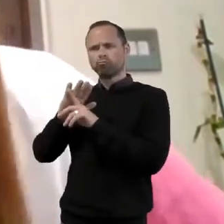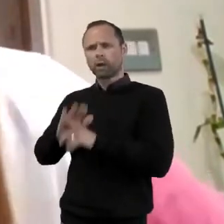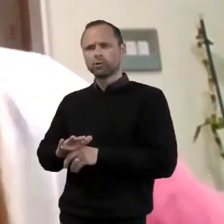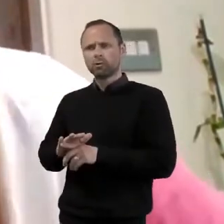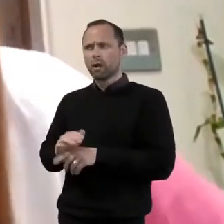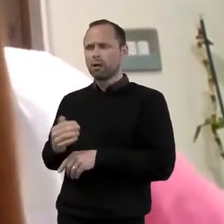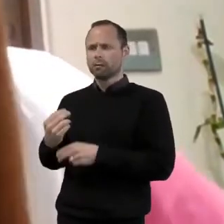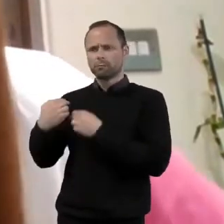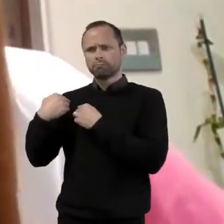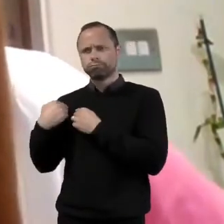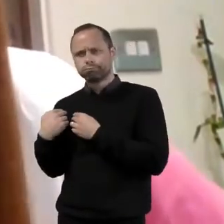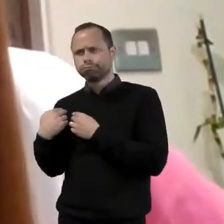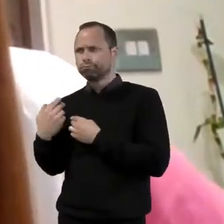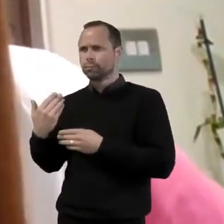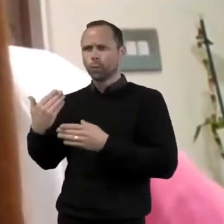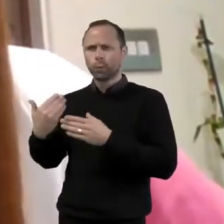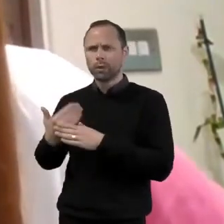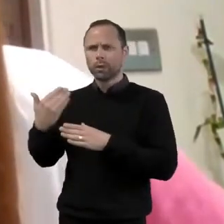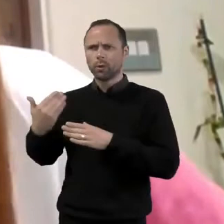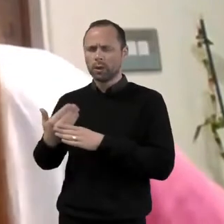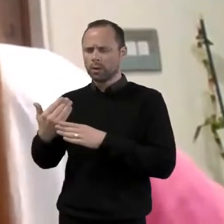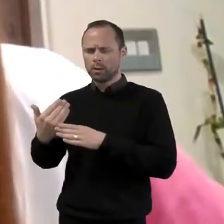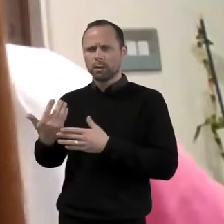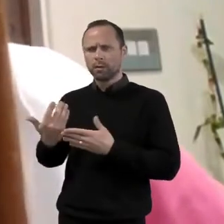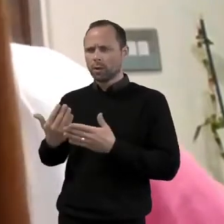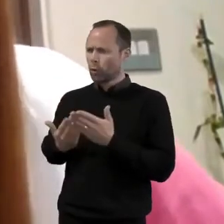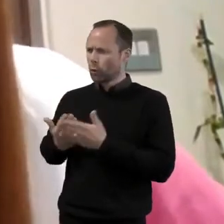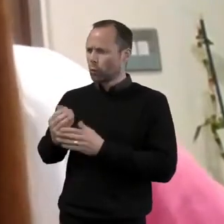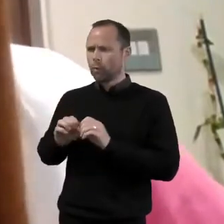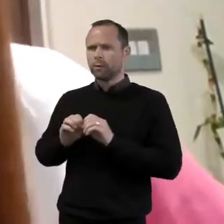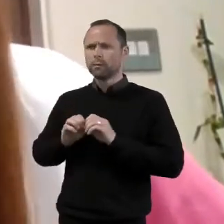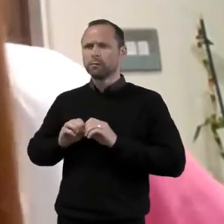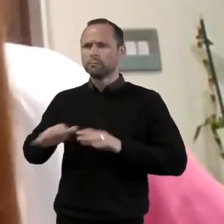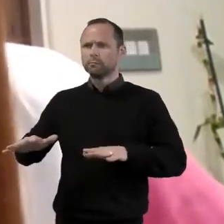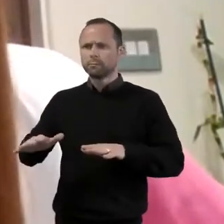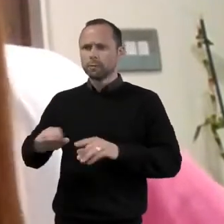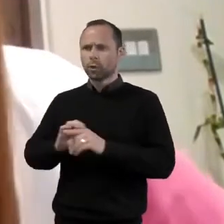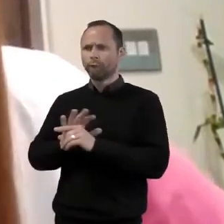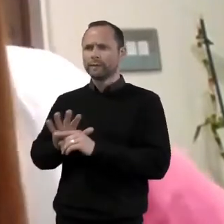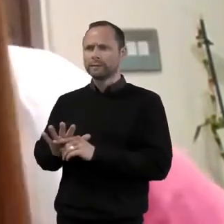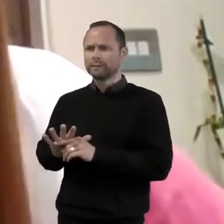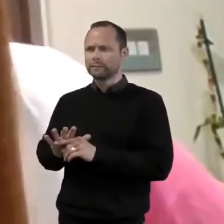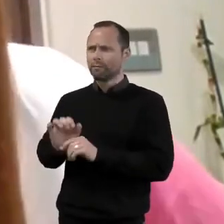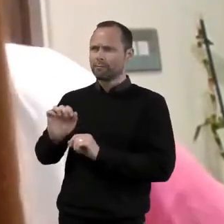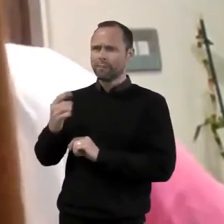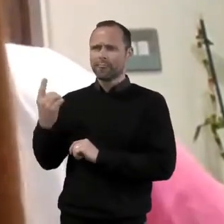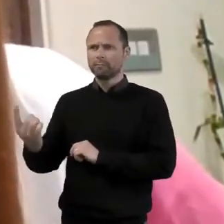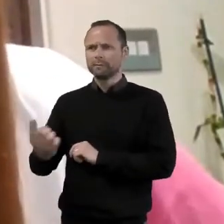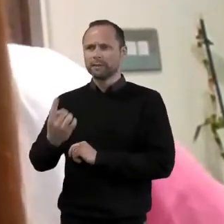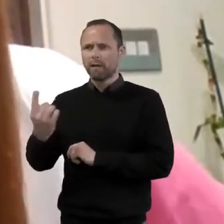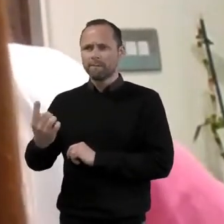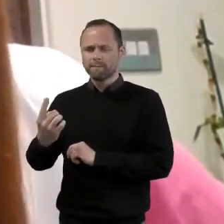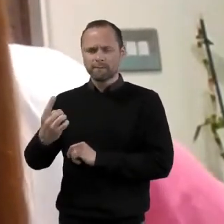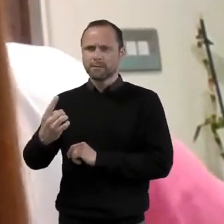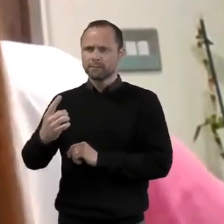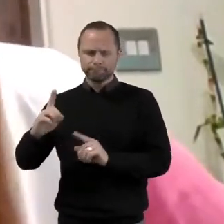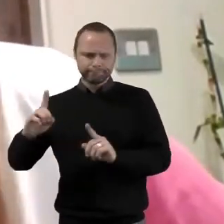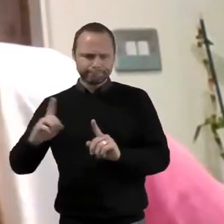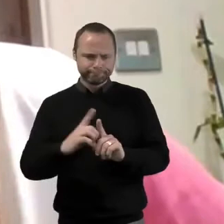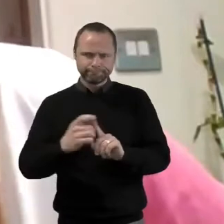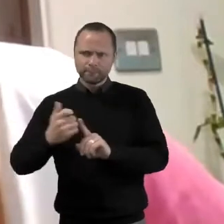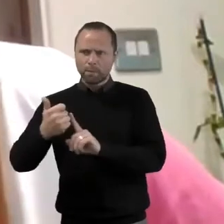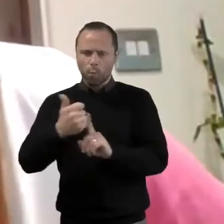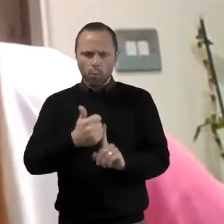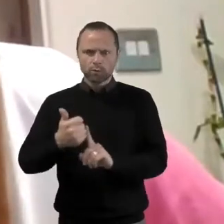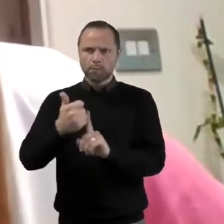Because they've not only been carrying the constant presence of being in the young people's lives, but the